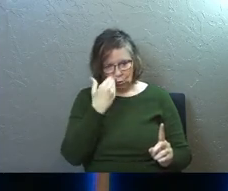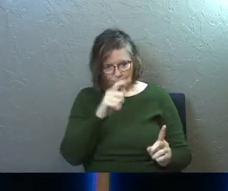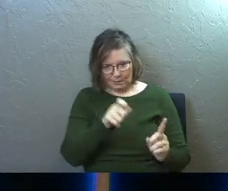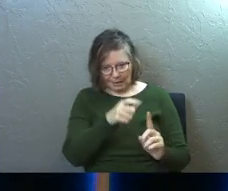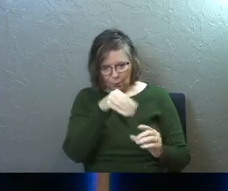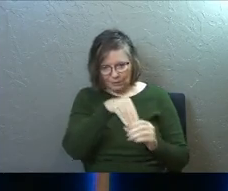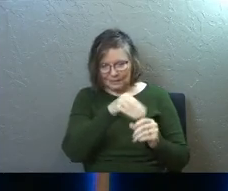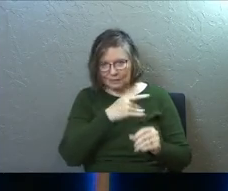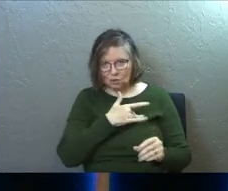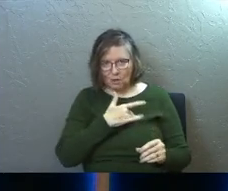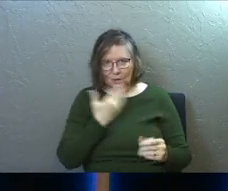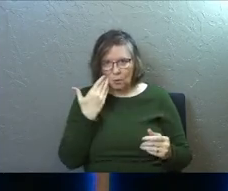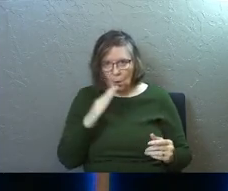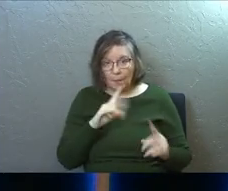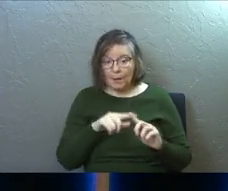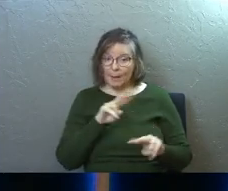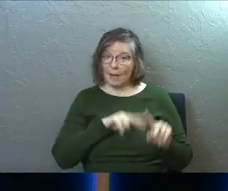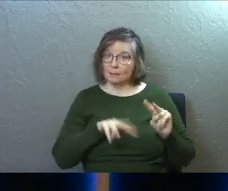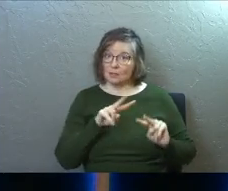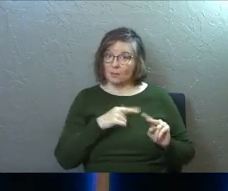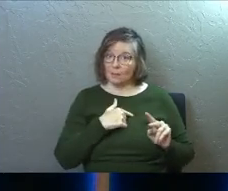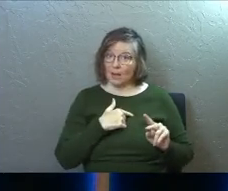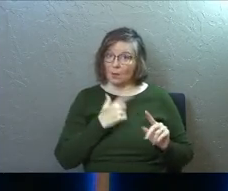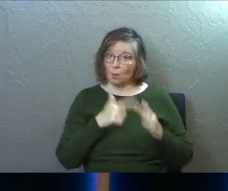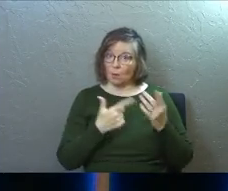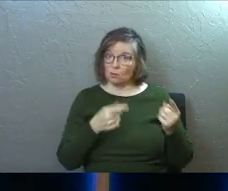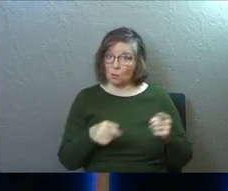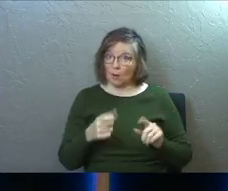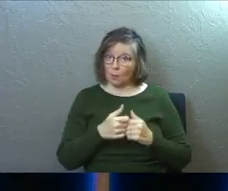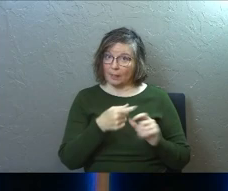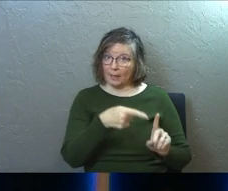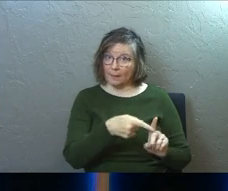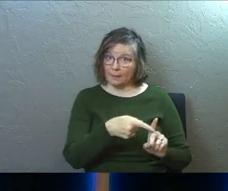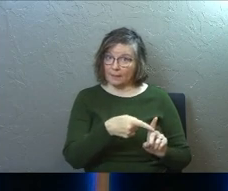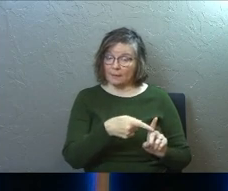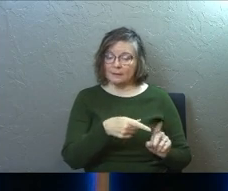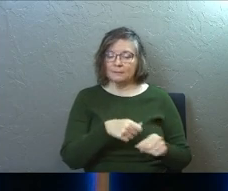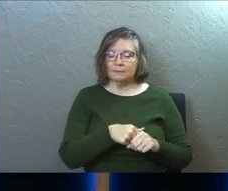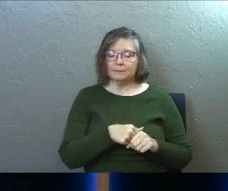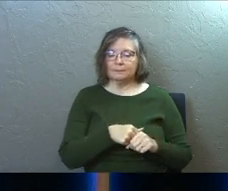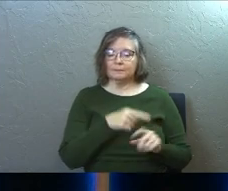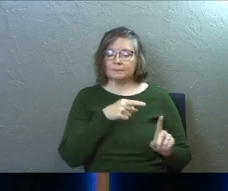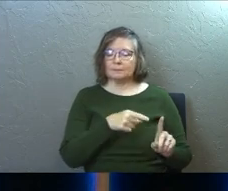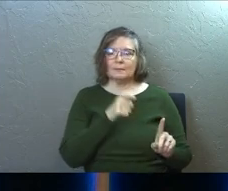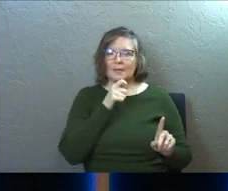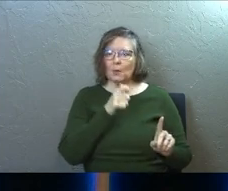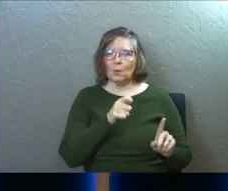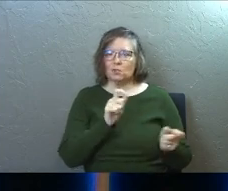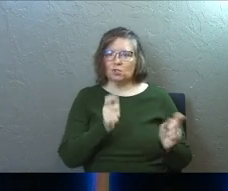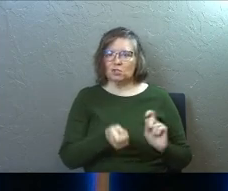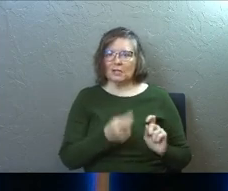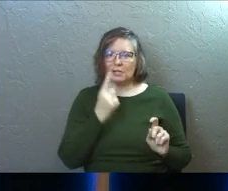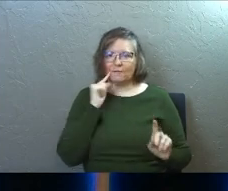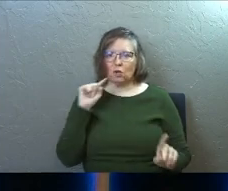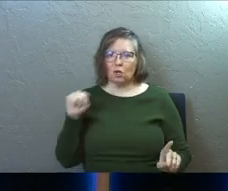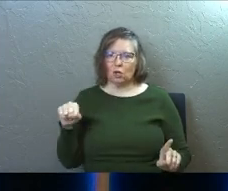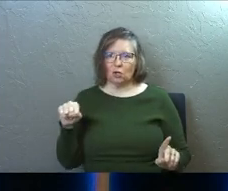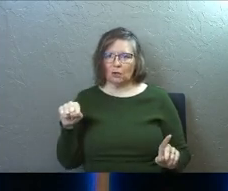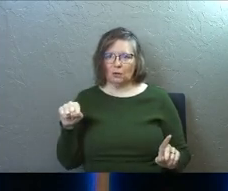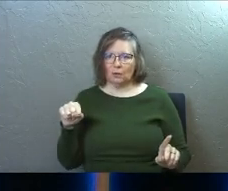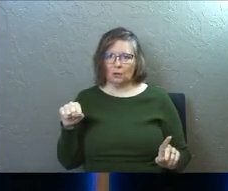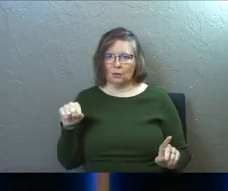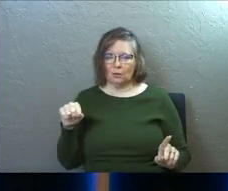in his heart. But my observation, my discernment on what was going on with him is that he wasn't changing for her